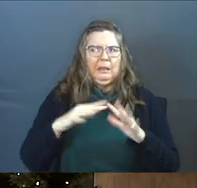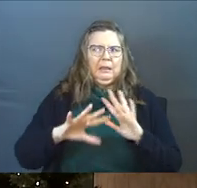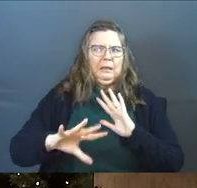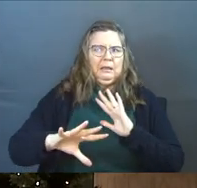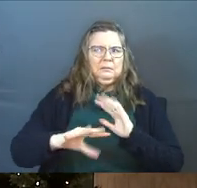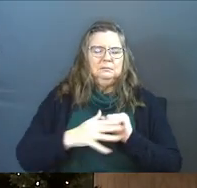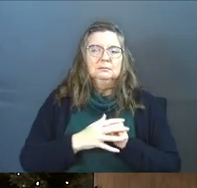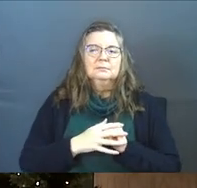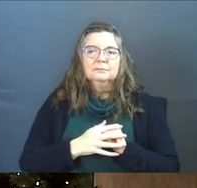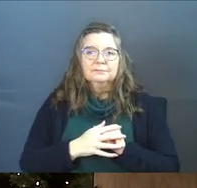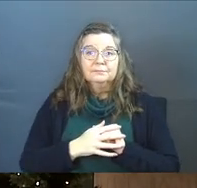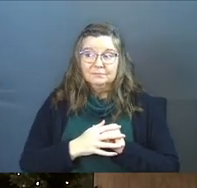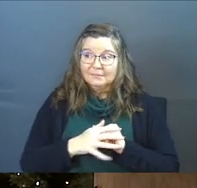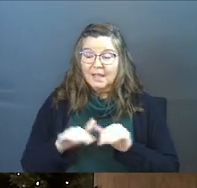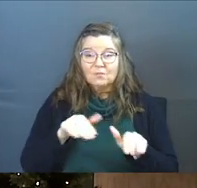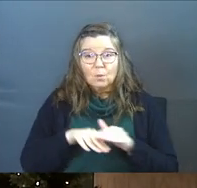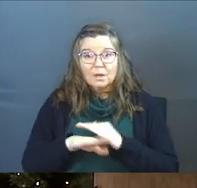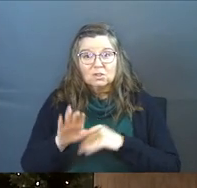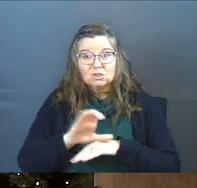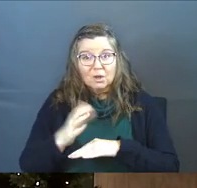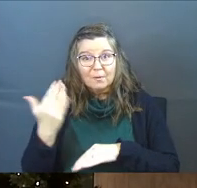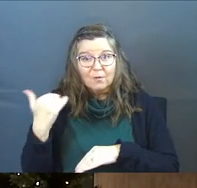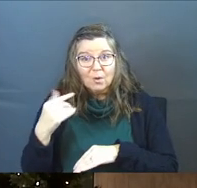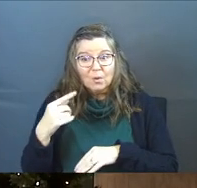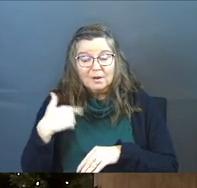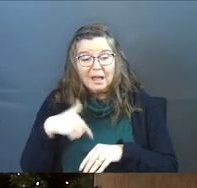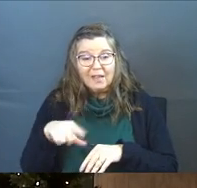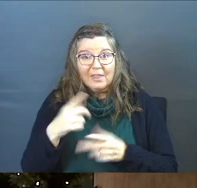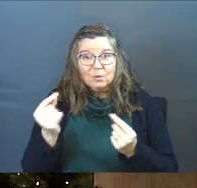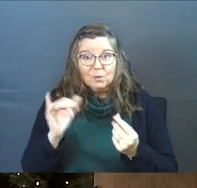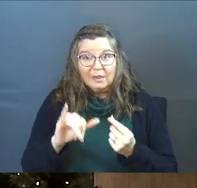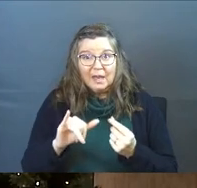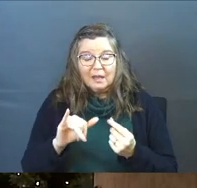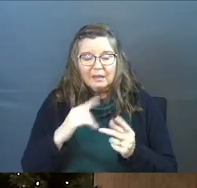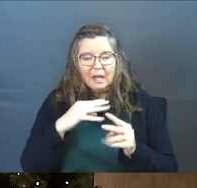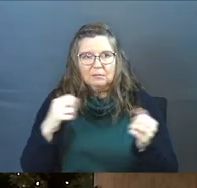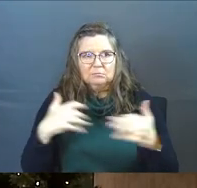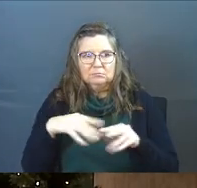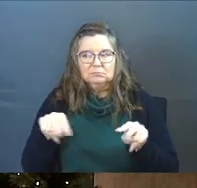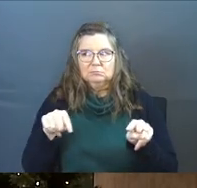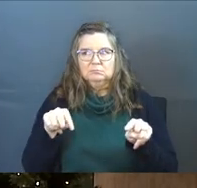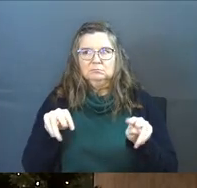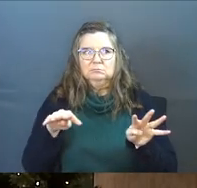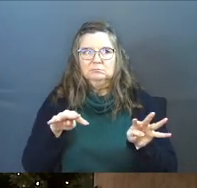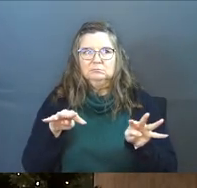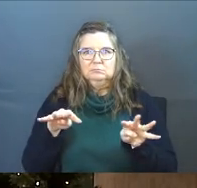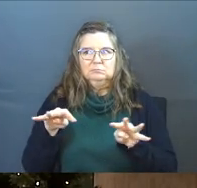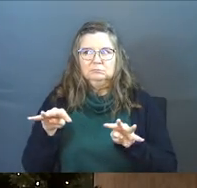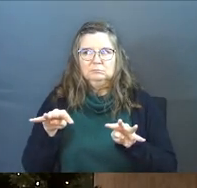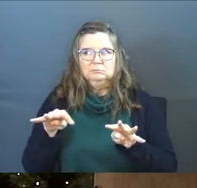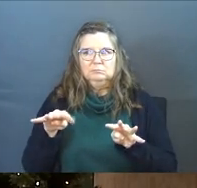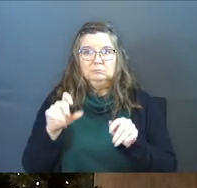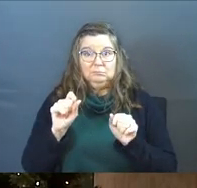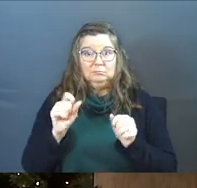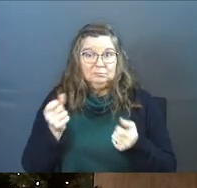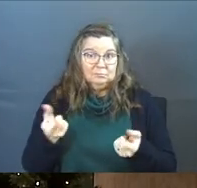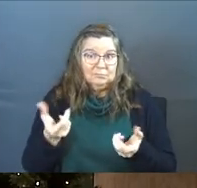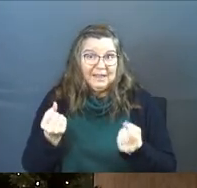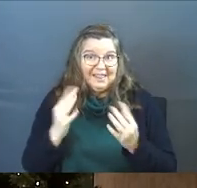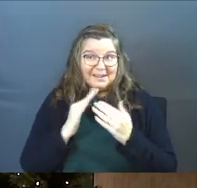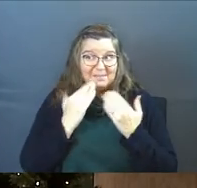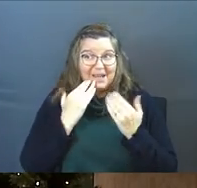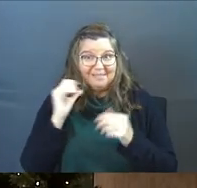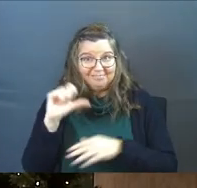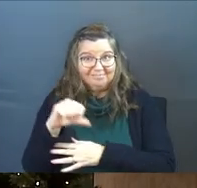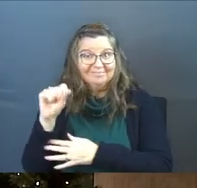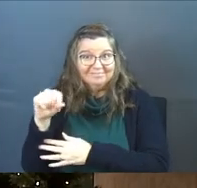out. Ever walk into a church before and they were doing something that kind of freaked you out? Yeah. A lot of